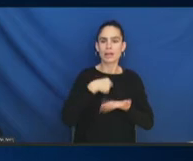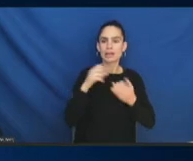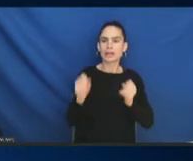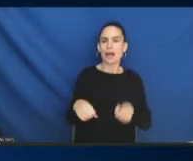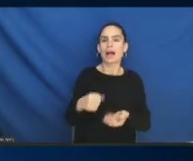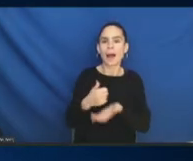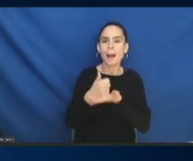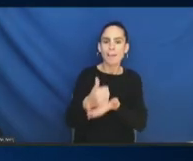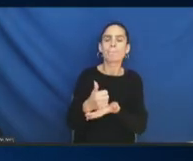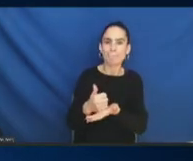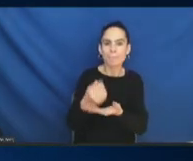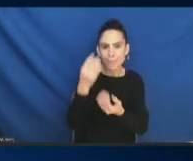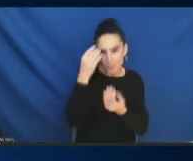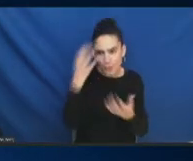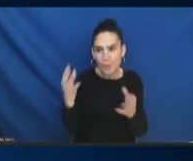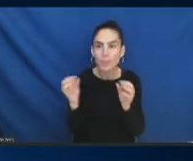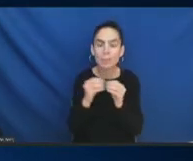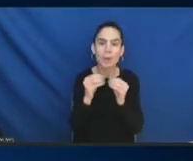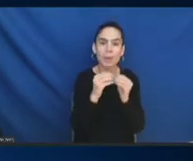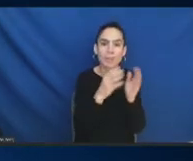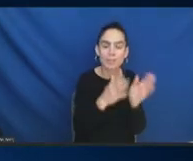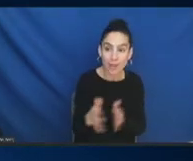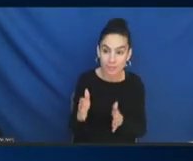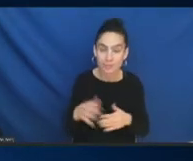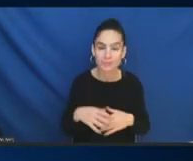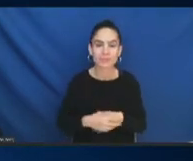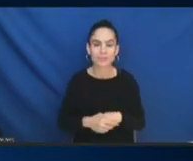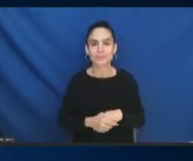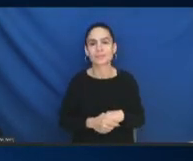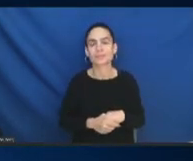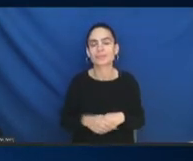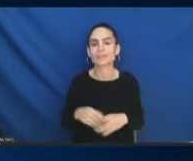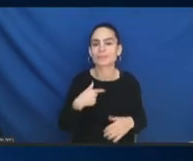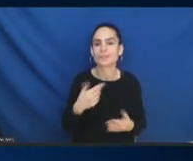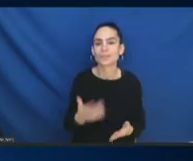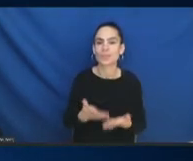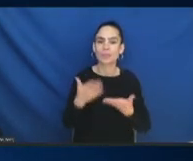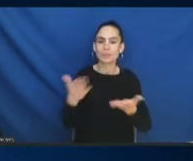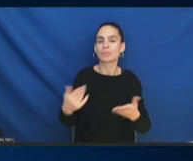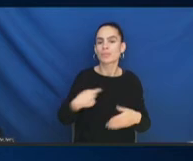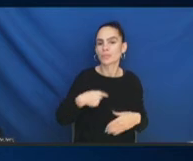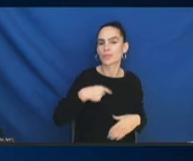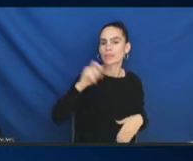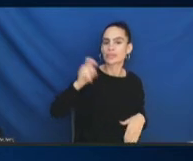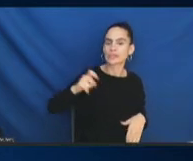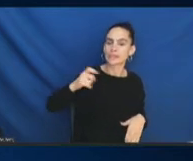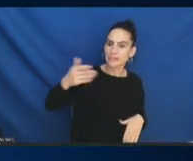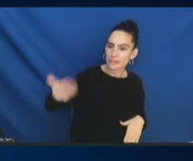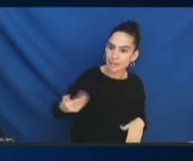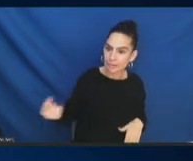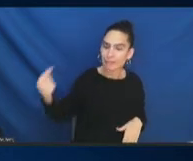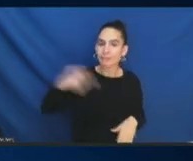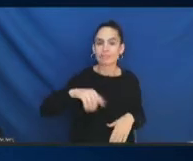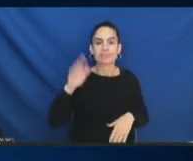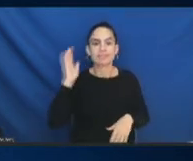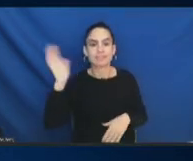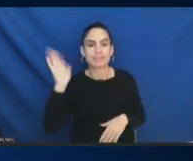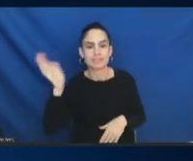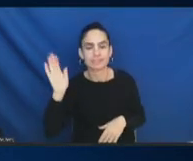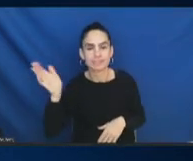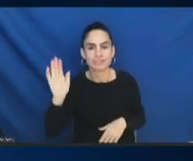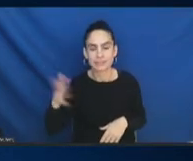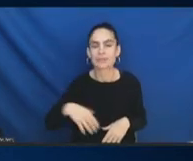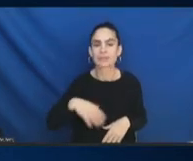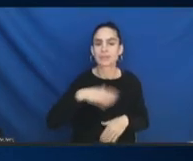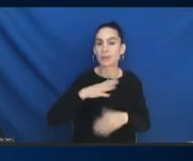as they're reviewing them. So, I would suggest that we should invite them to come speak to us. And as opposed to community input, I think that's great. And I